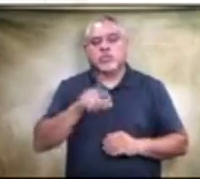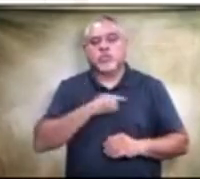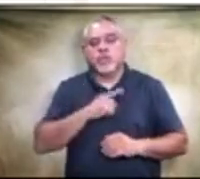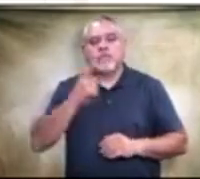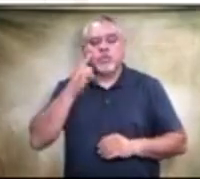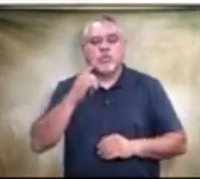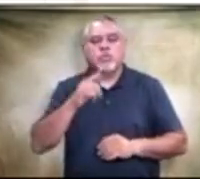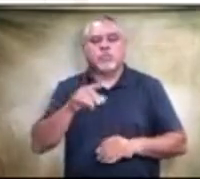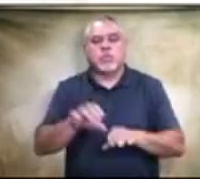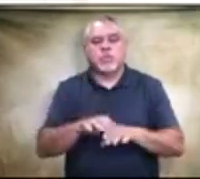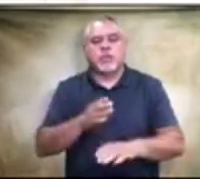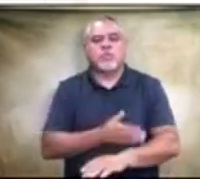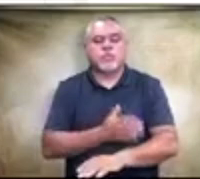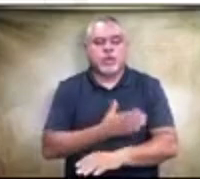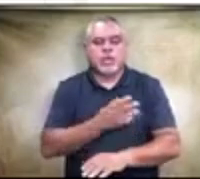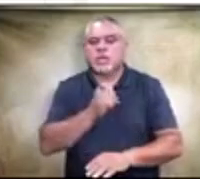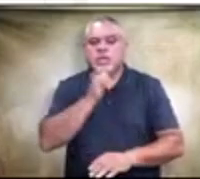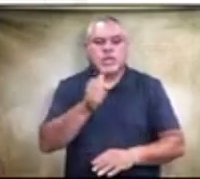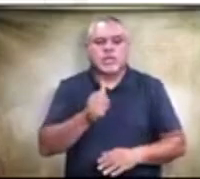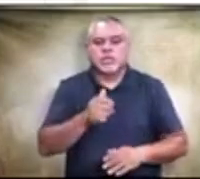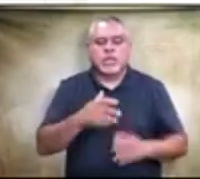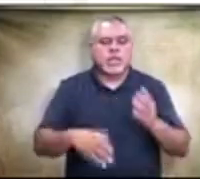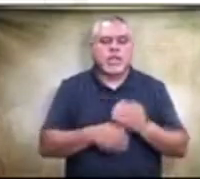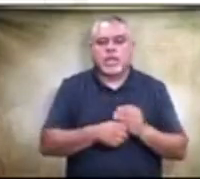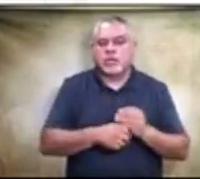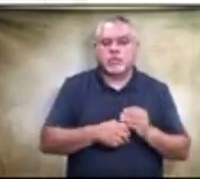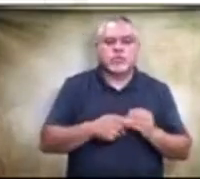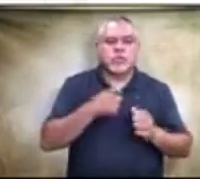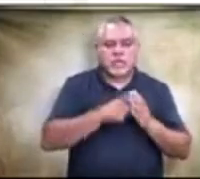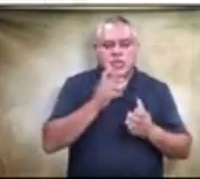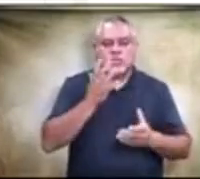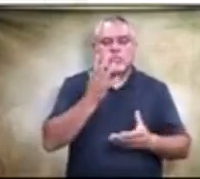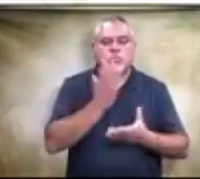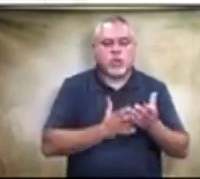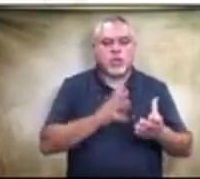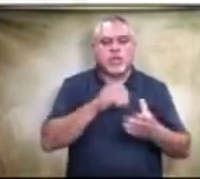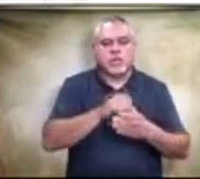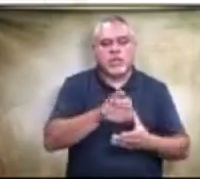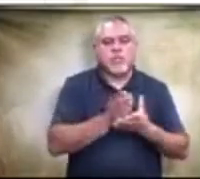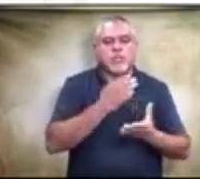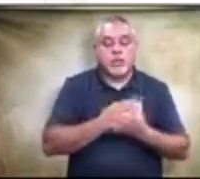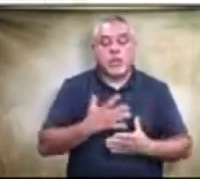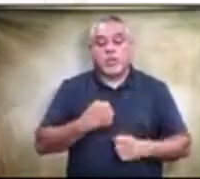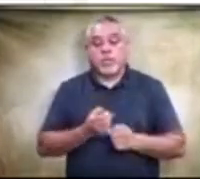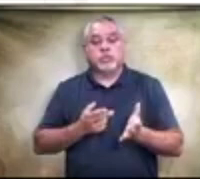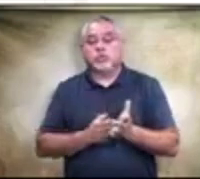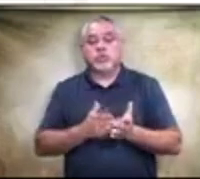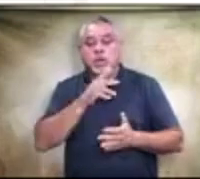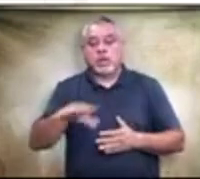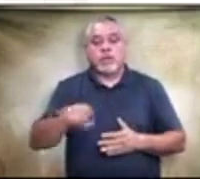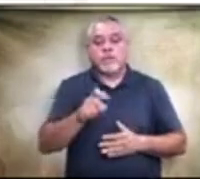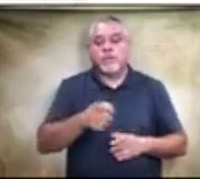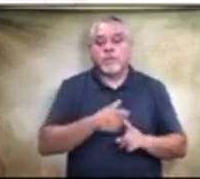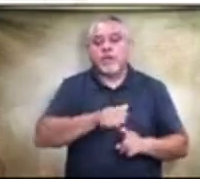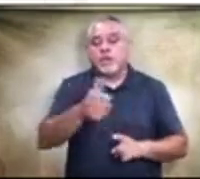no, it doesn't incur additional costs. It's a part of that budget as well. Well, I just want to make sure we're not taking for something else. Cause I know